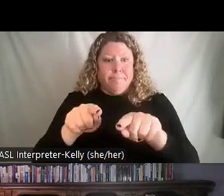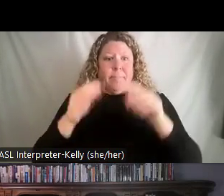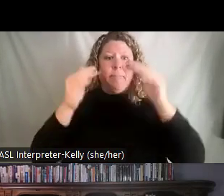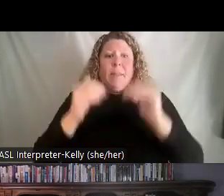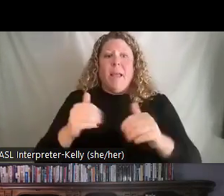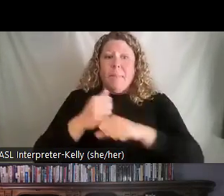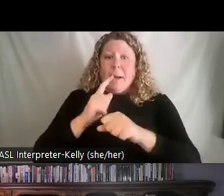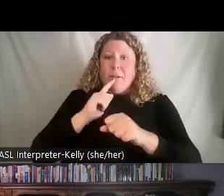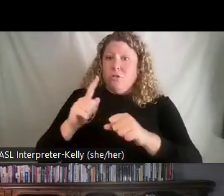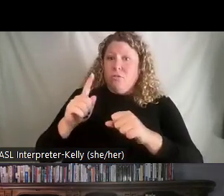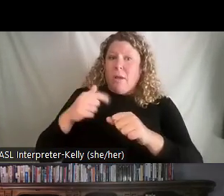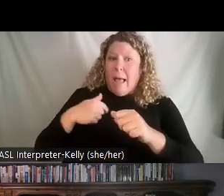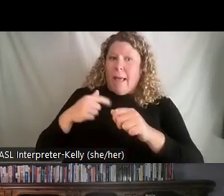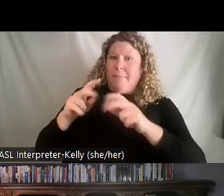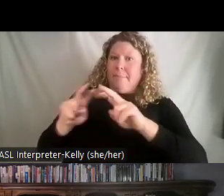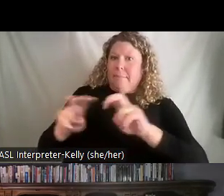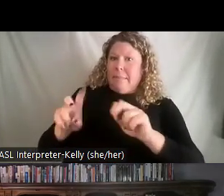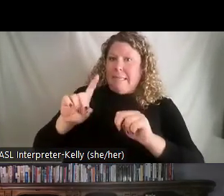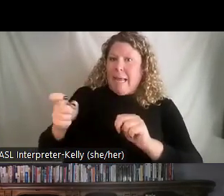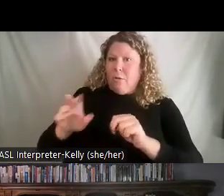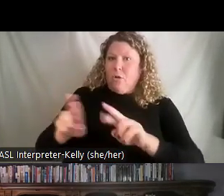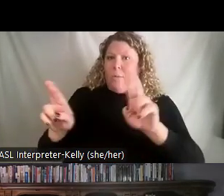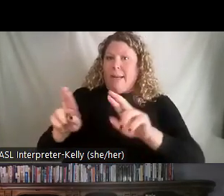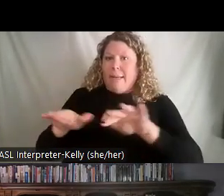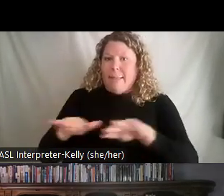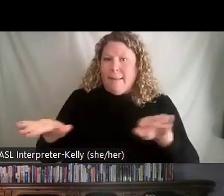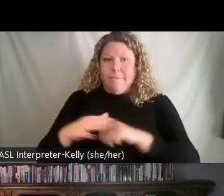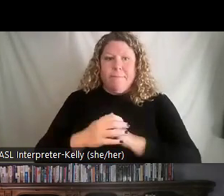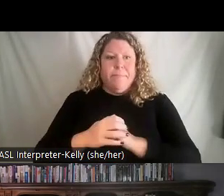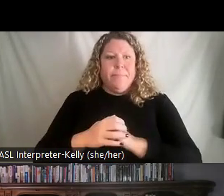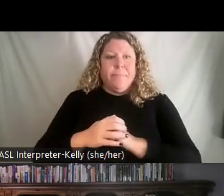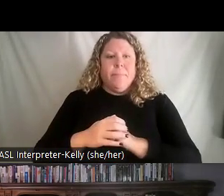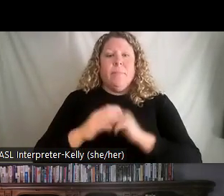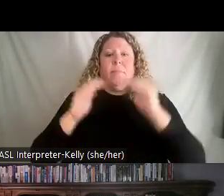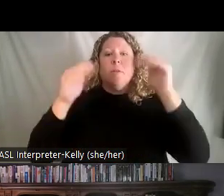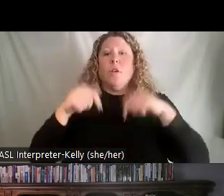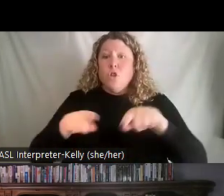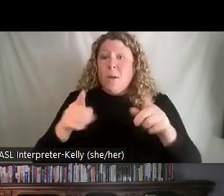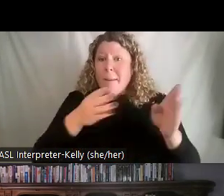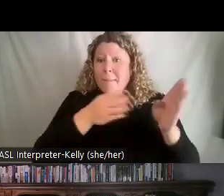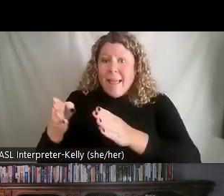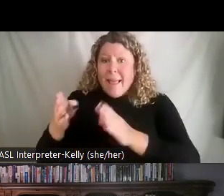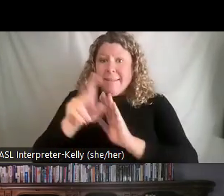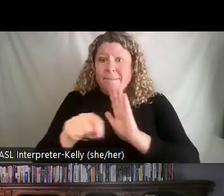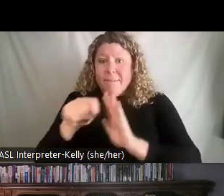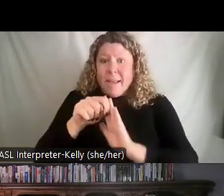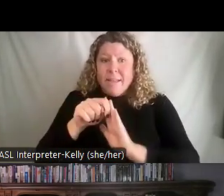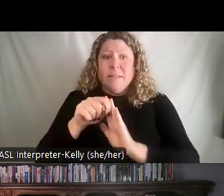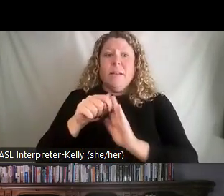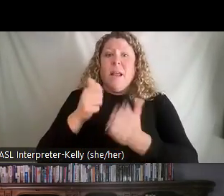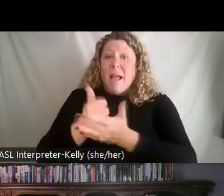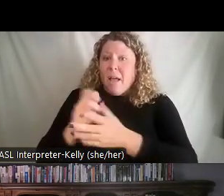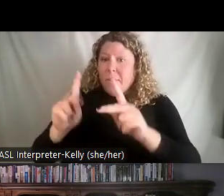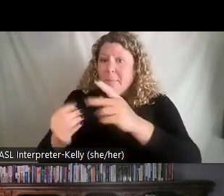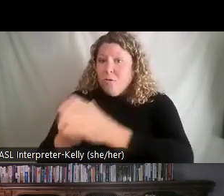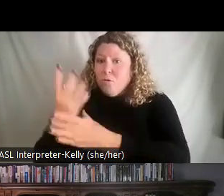um, their development in the planning phase, we're going to help our people to grow. We're going to set them up for success. We're going to